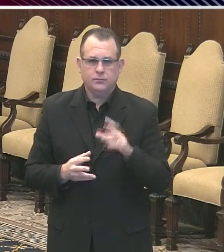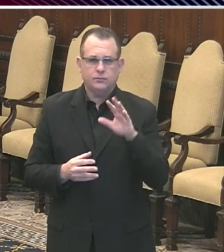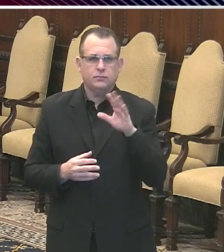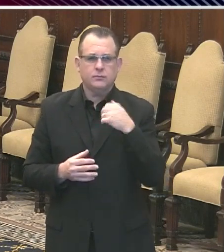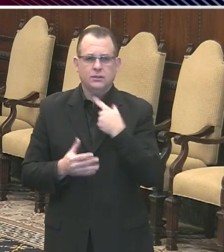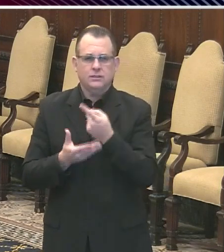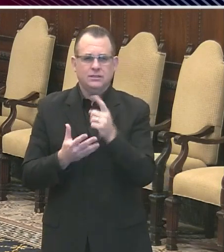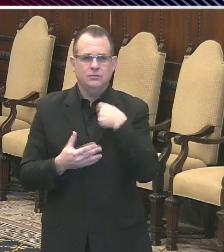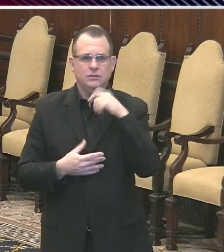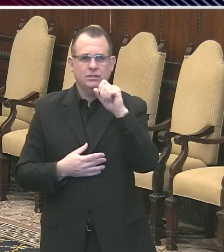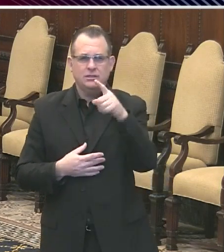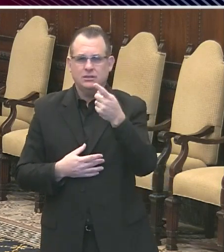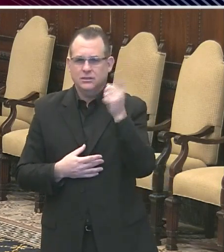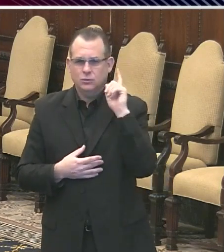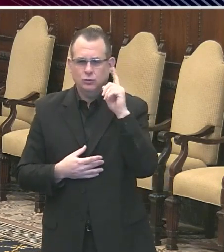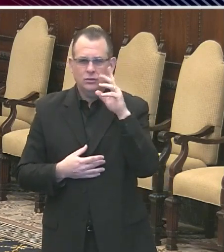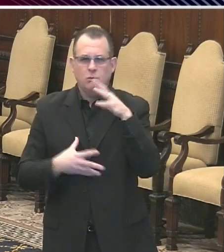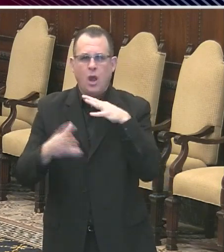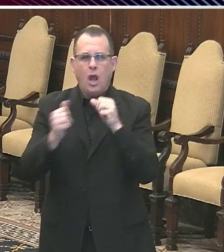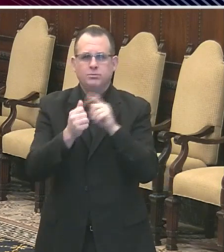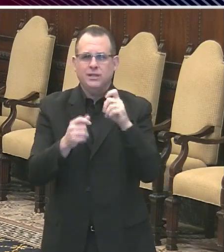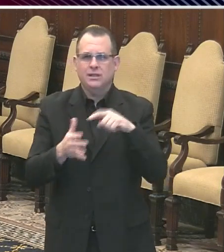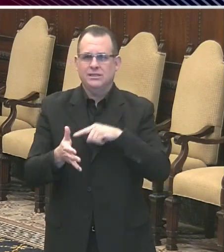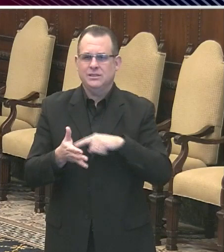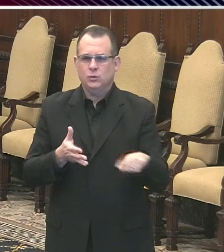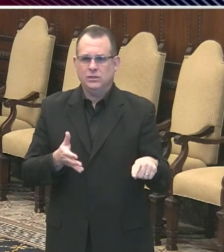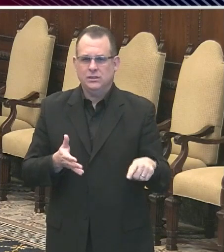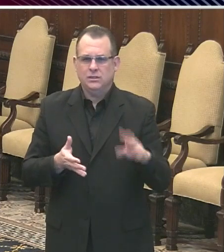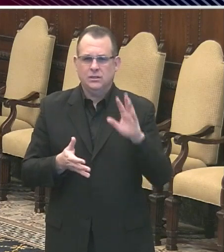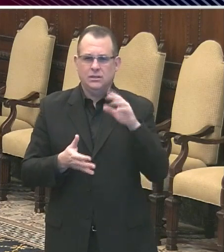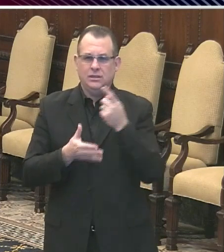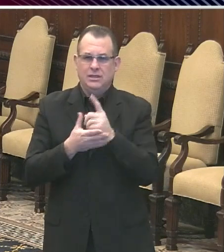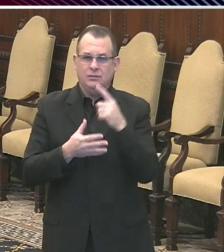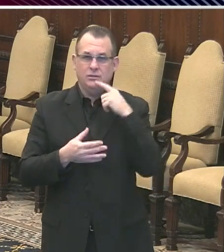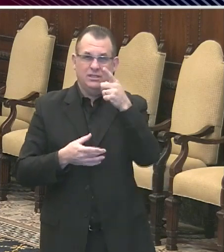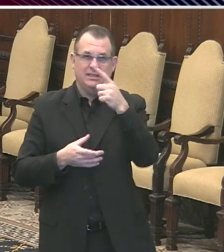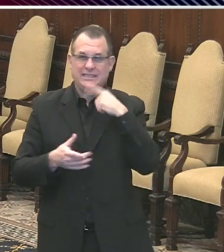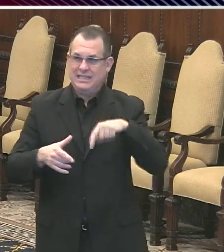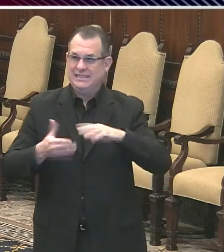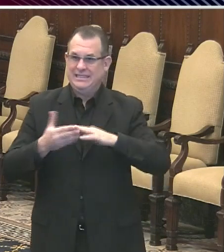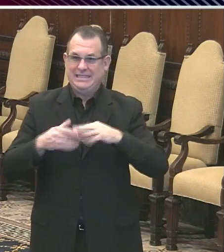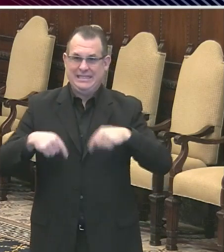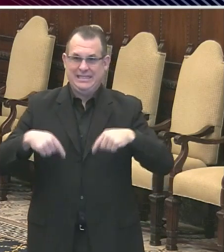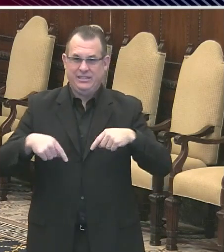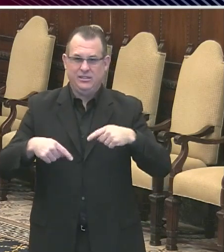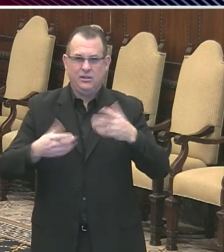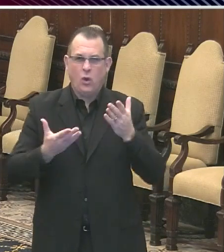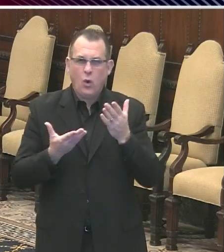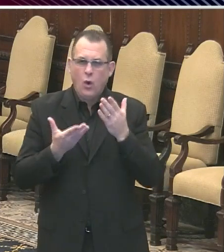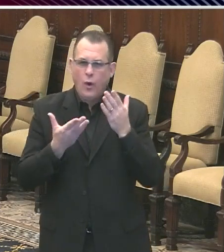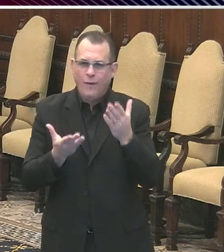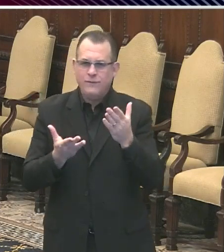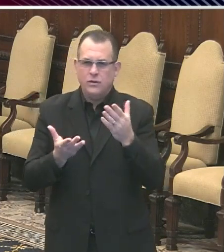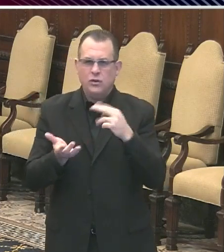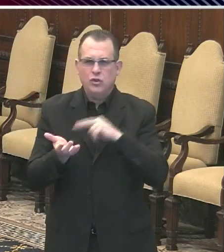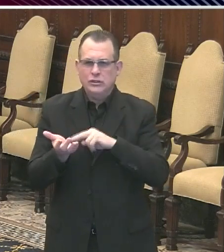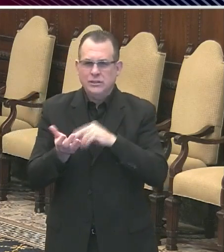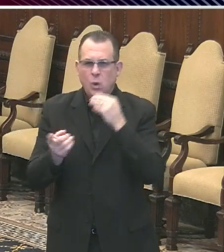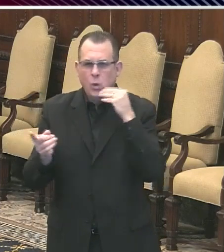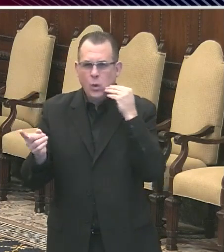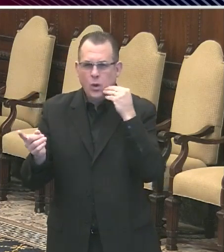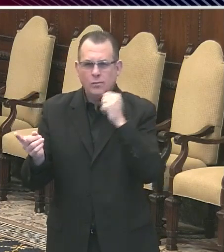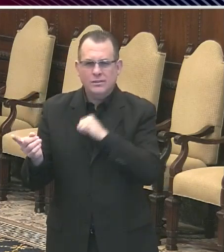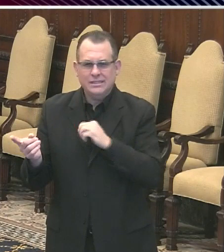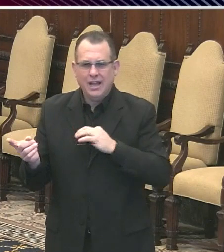Last week, you guys said that the only place where the city has offered a nursing home staffing help or any kind of,